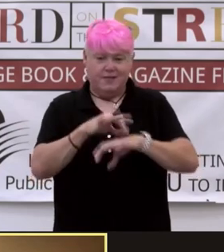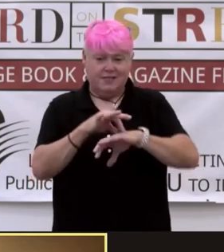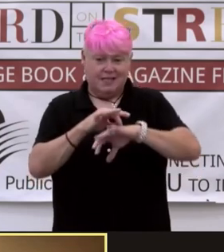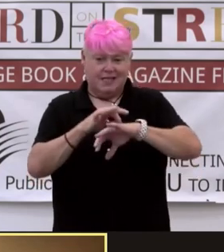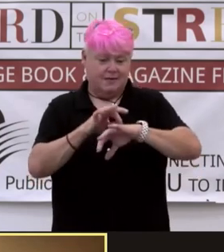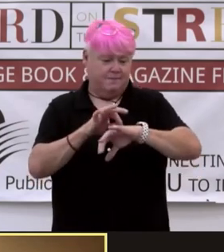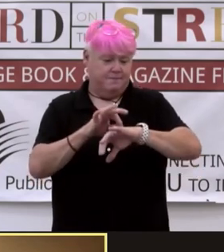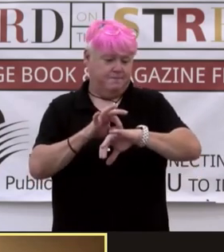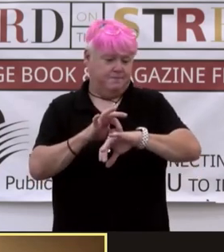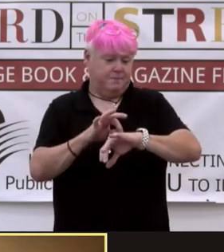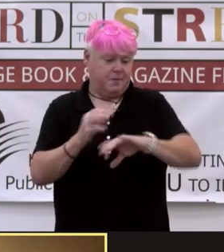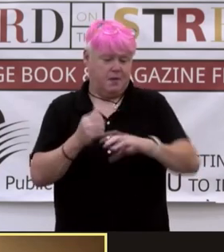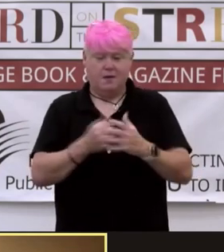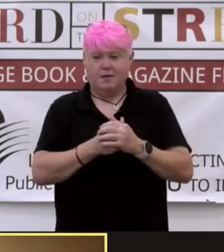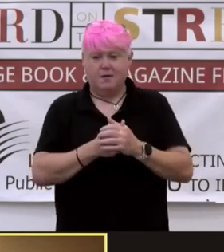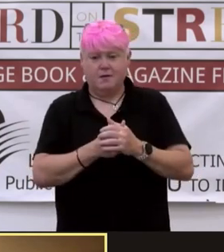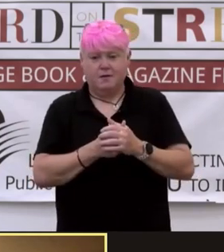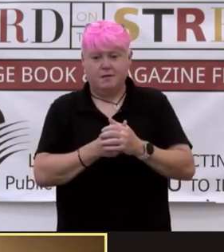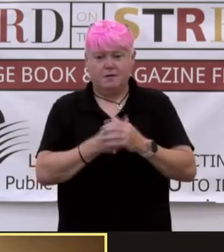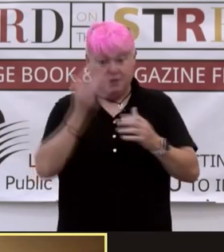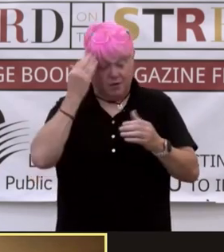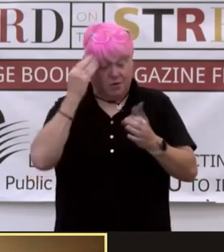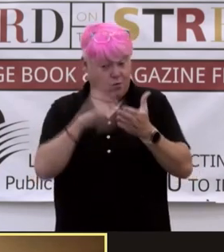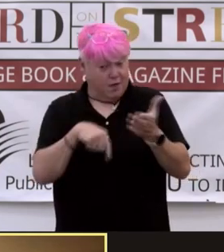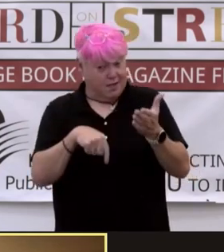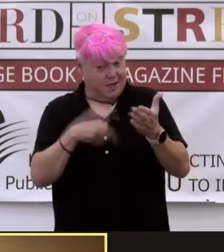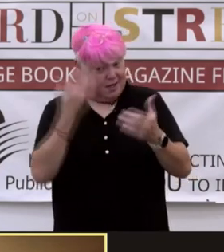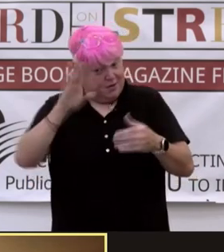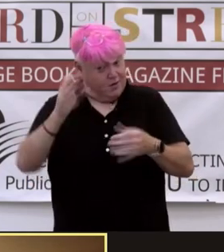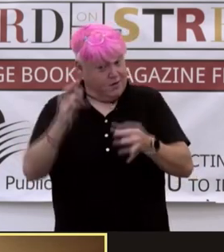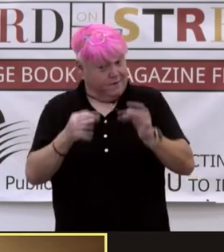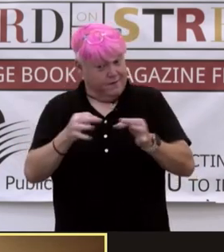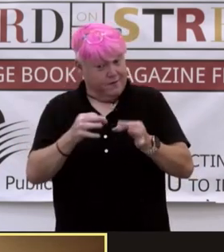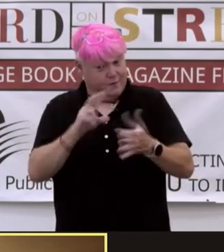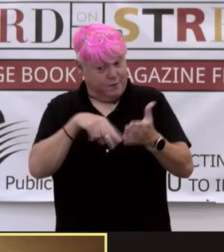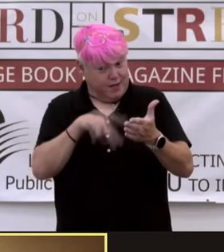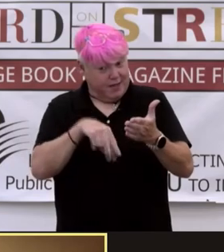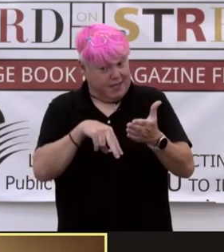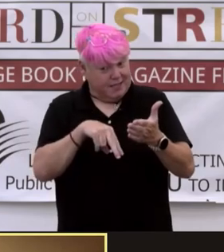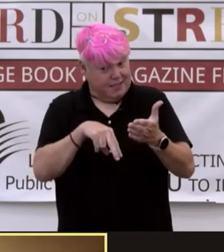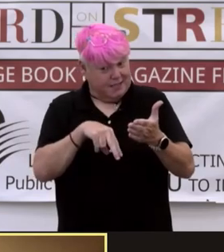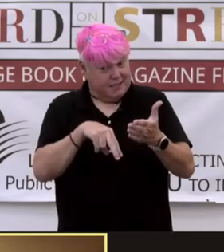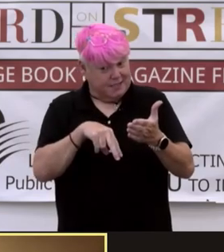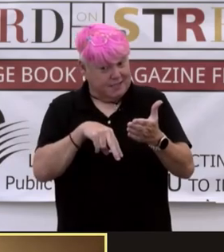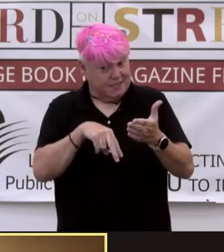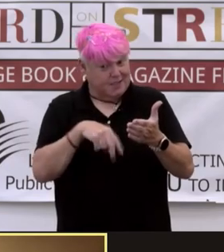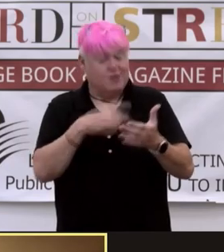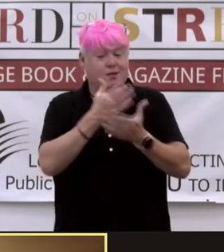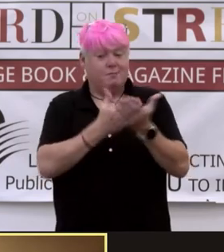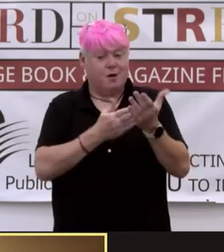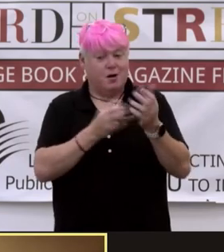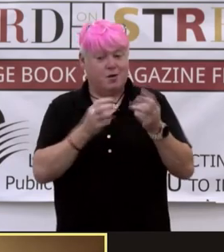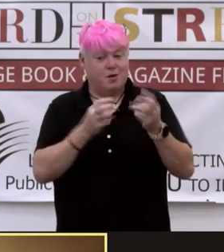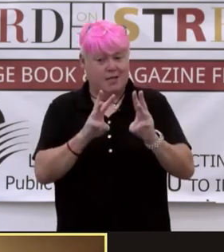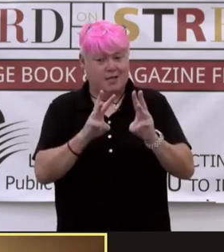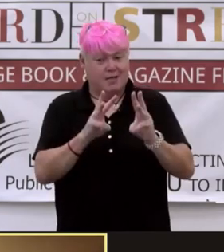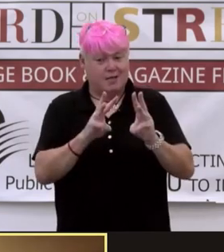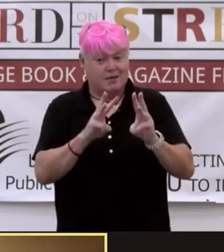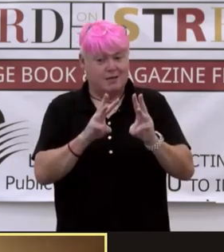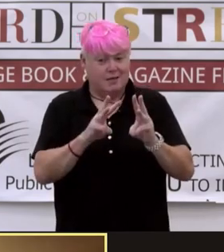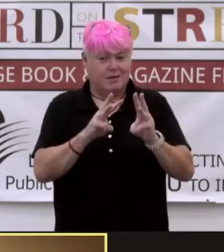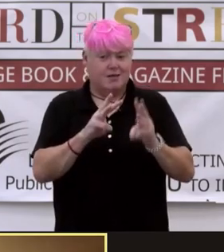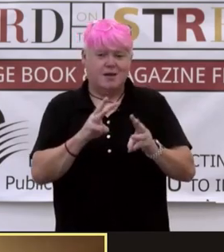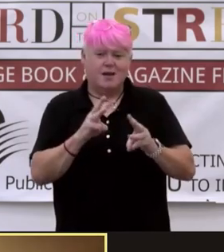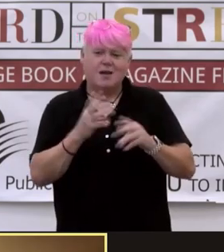Yeah. Oh, and you know what? I don't know if you have read this part. Maybe, probably not because you're only halfway, so you might want to. But I always want to get